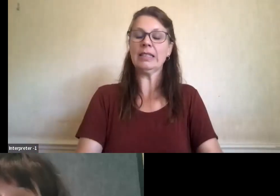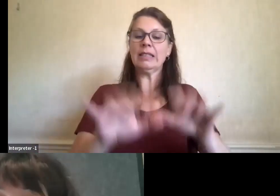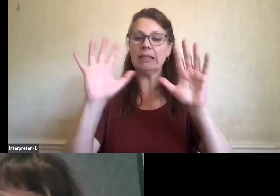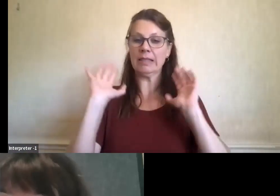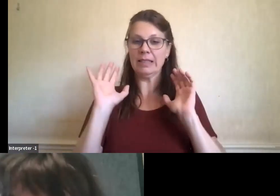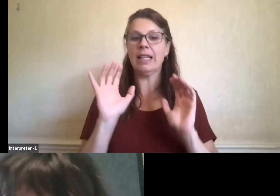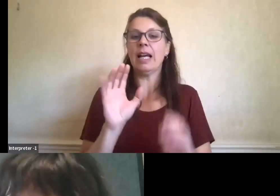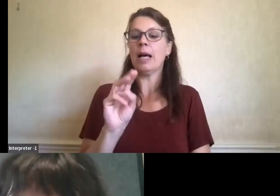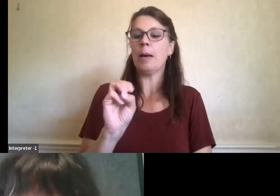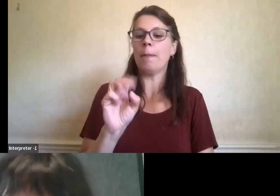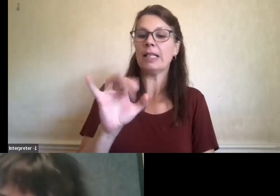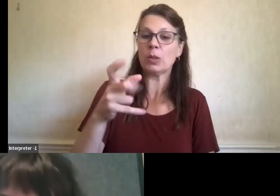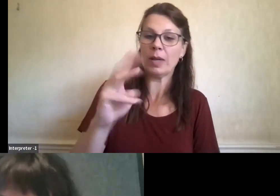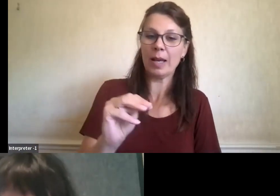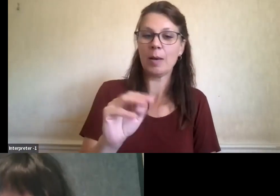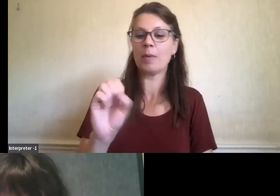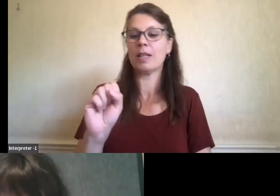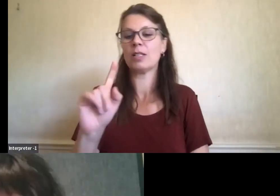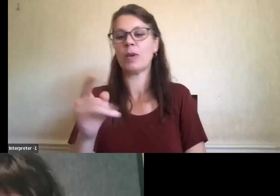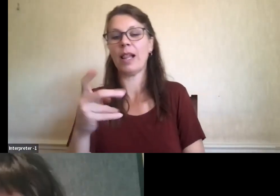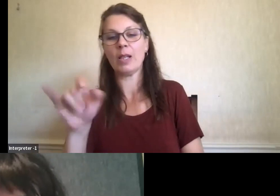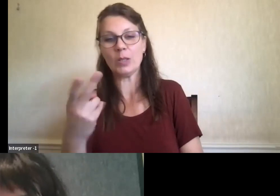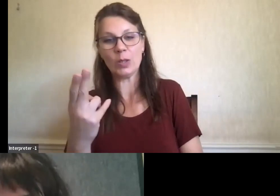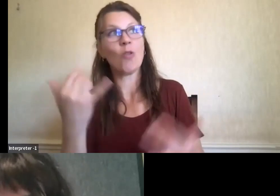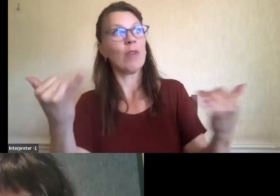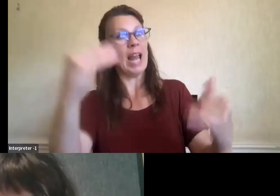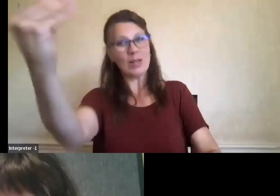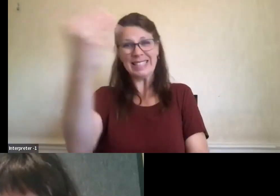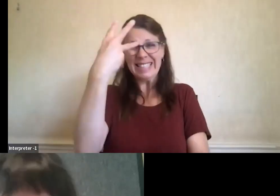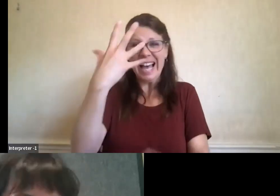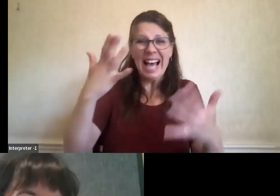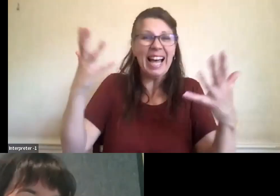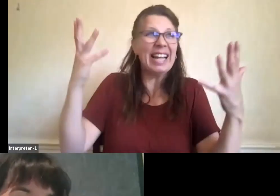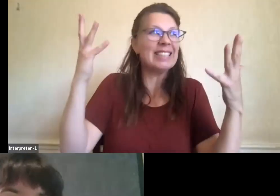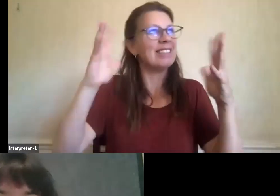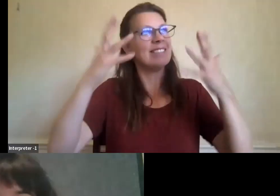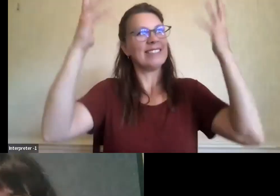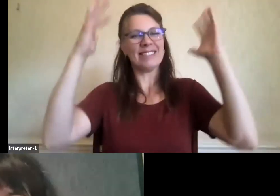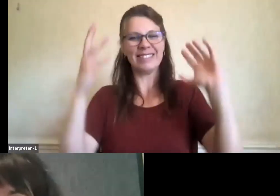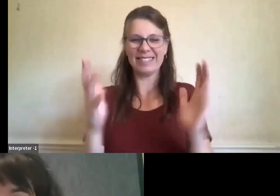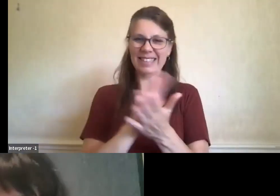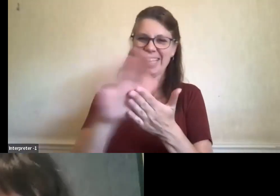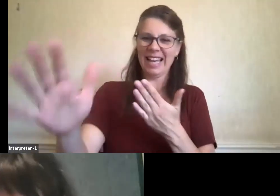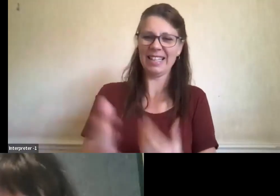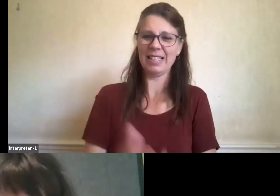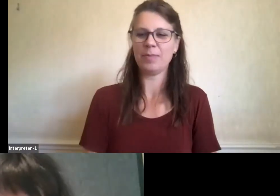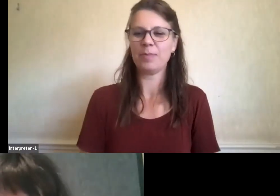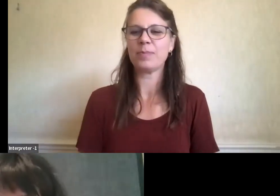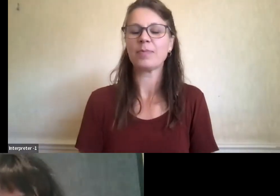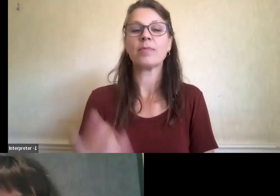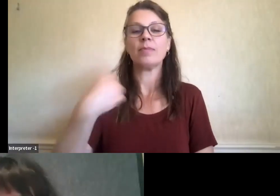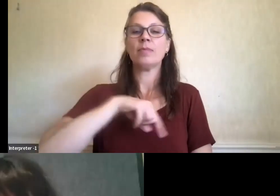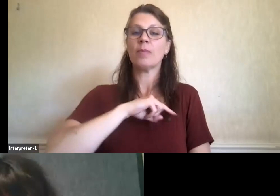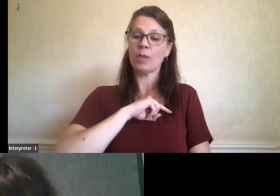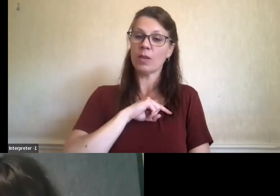-Laututh. And the sun is out, which is really nice at this time of year for Vancouver. Vancouver is a coastal city.